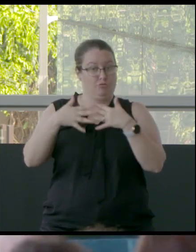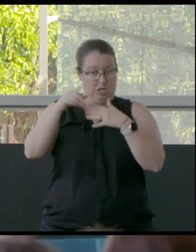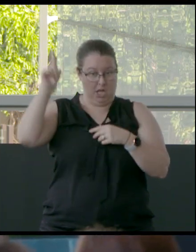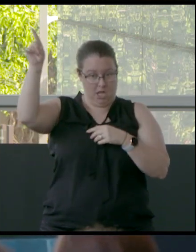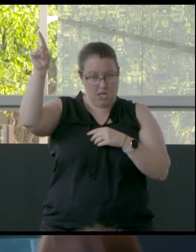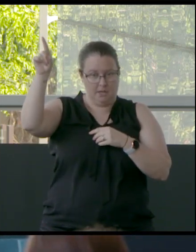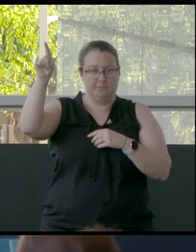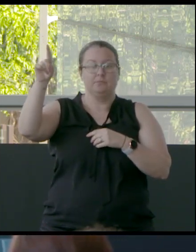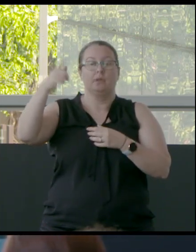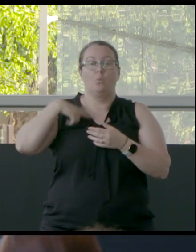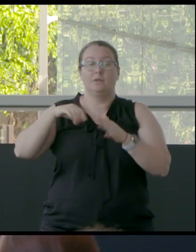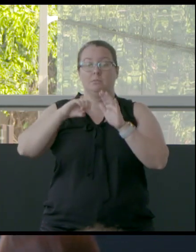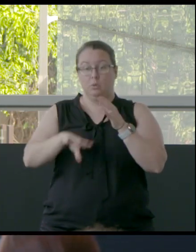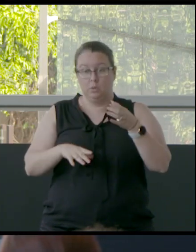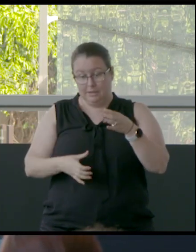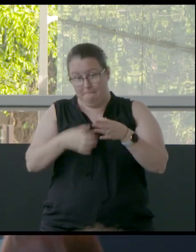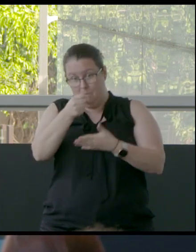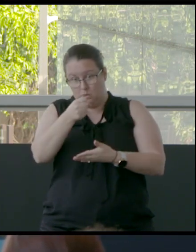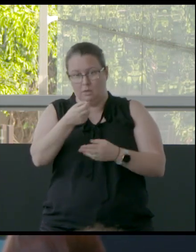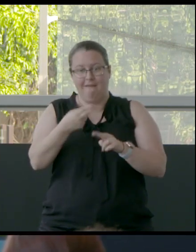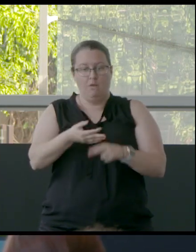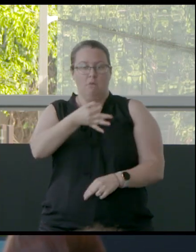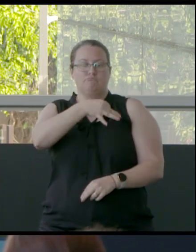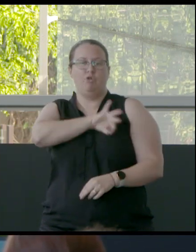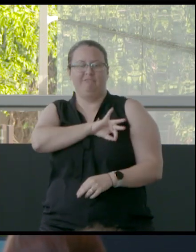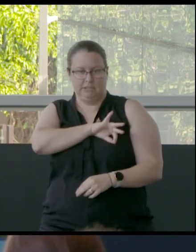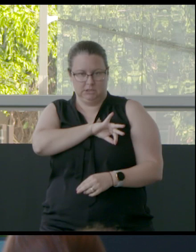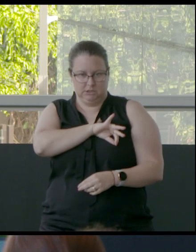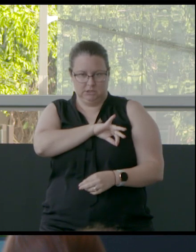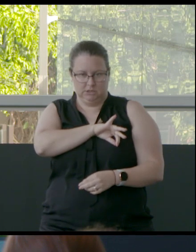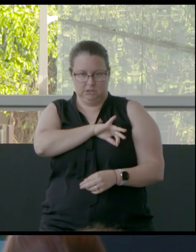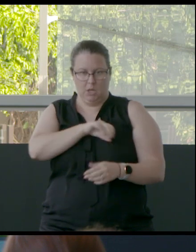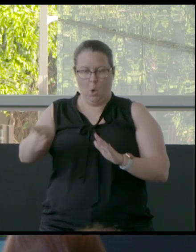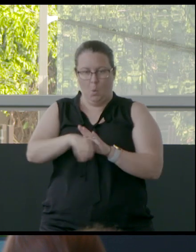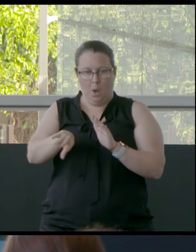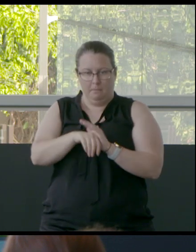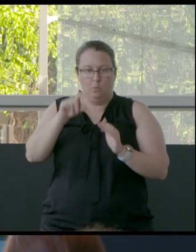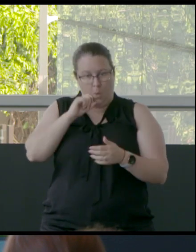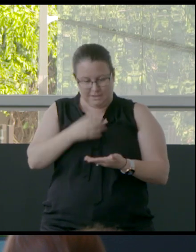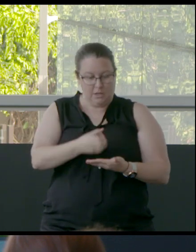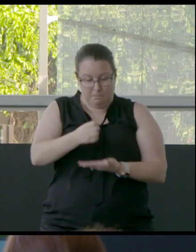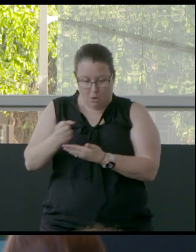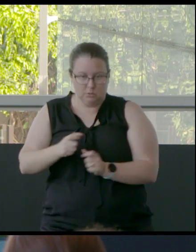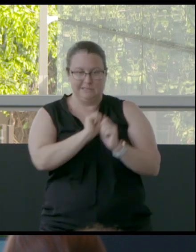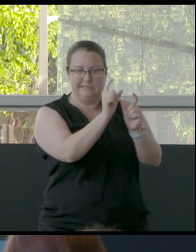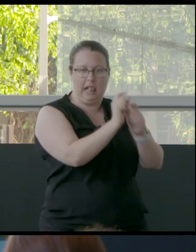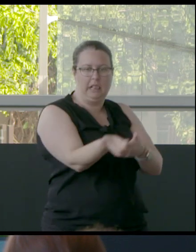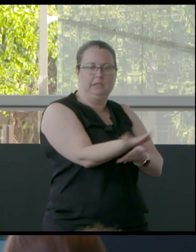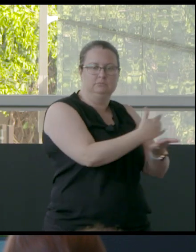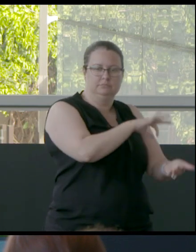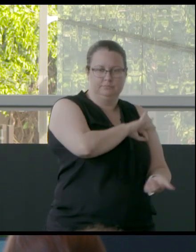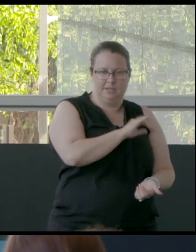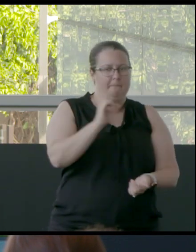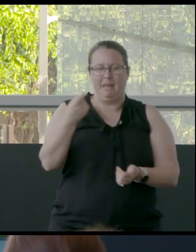to bottle it for profit, but the town managed to obtain an injunction